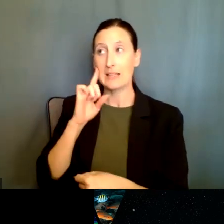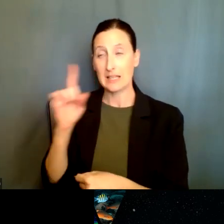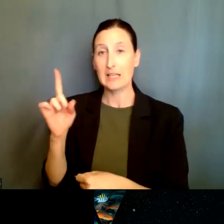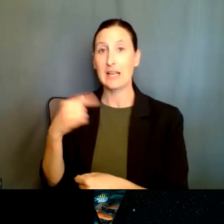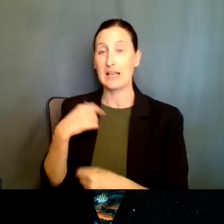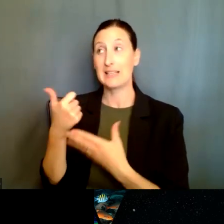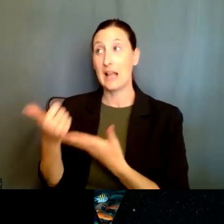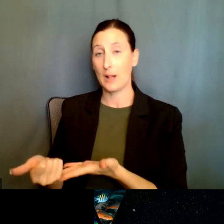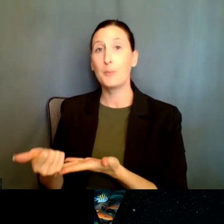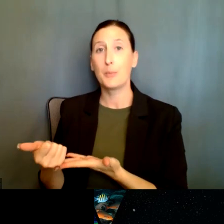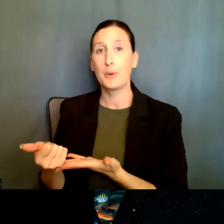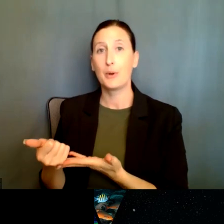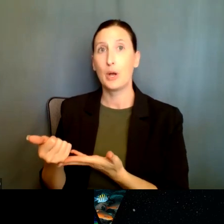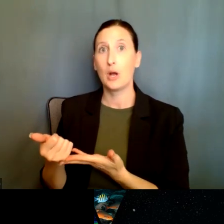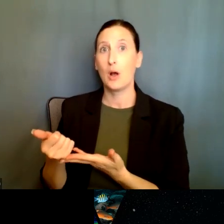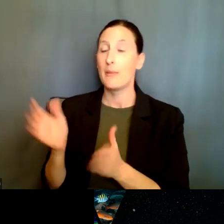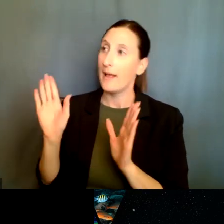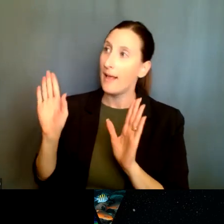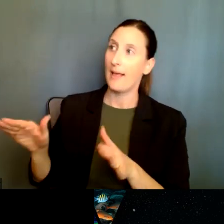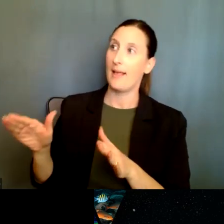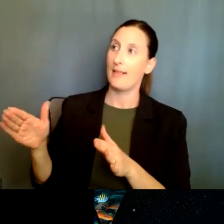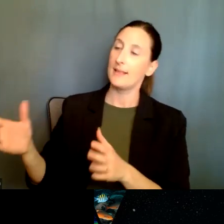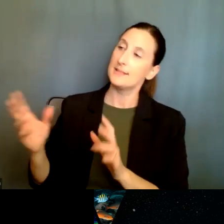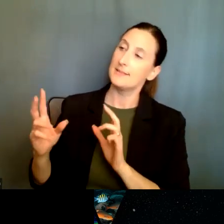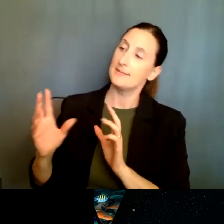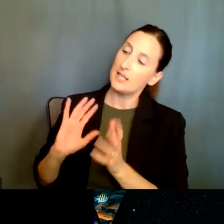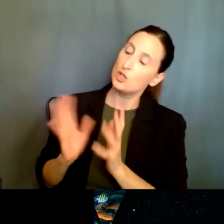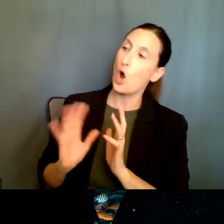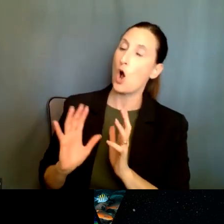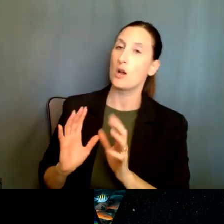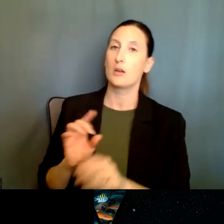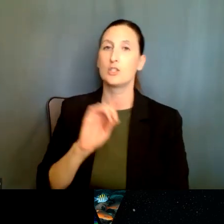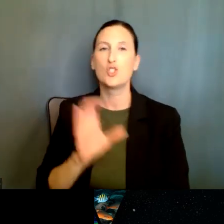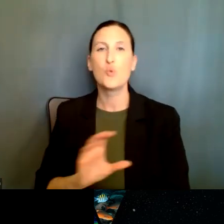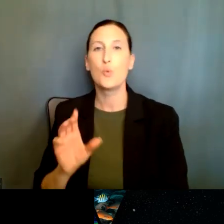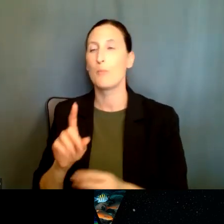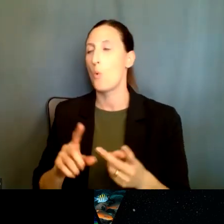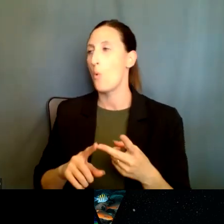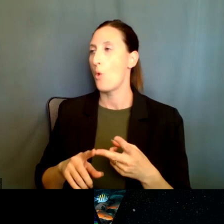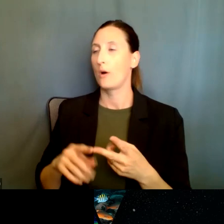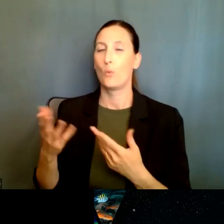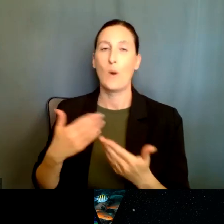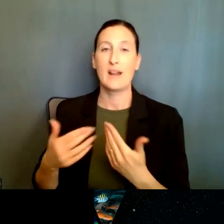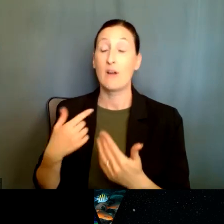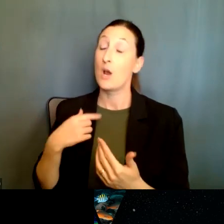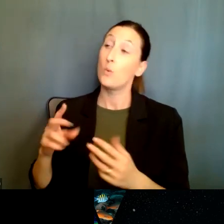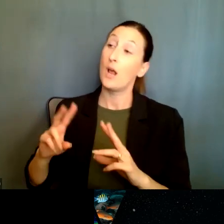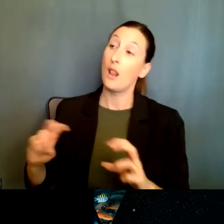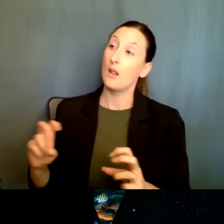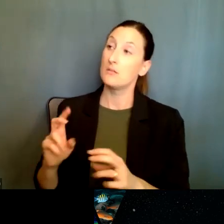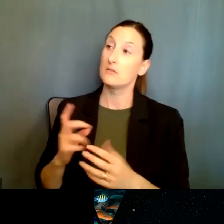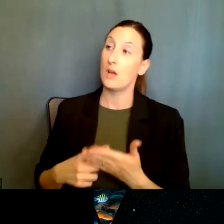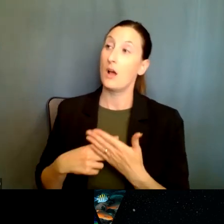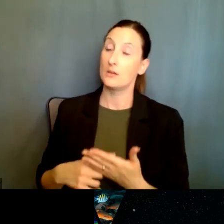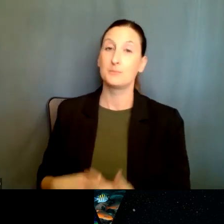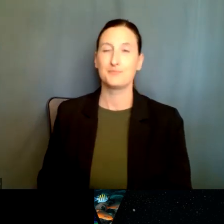help. Um, let's, let's, uh, have a conversation. Let's have a zoom meeting, um, and, and explore this, uh, um, this